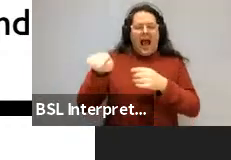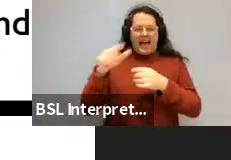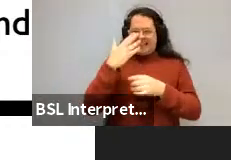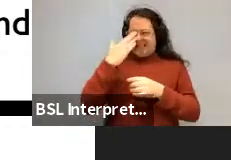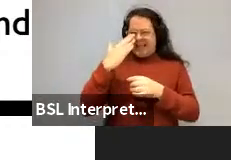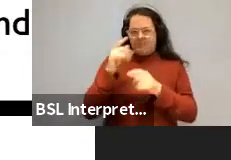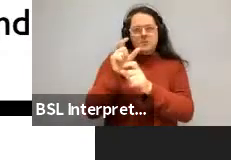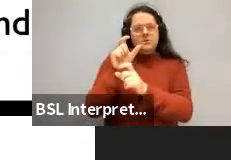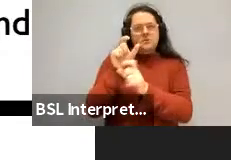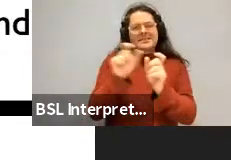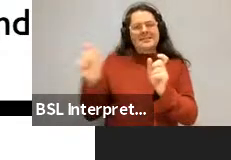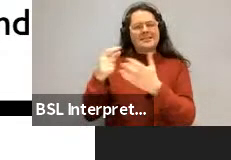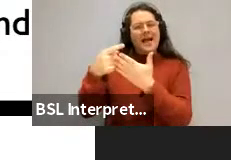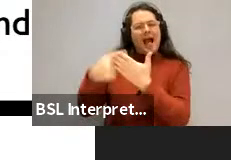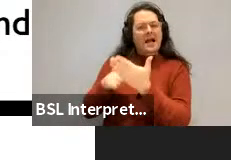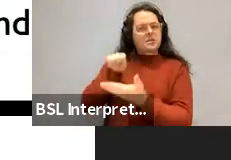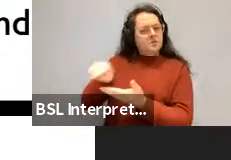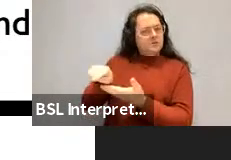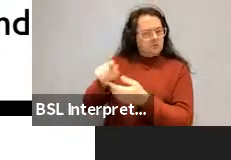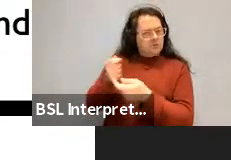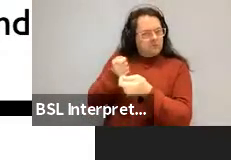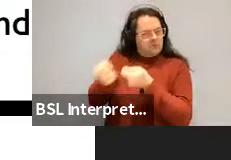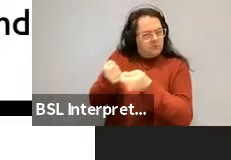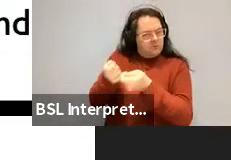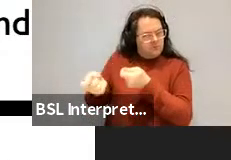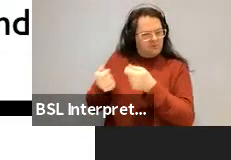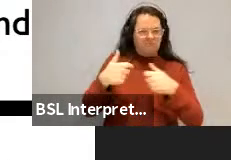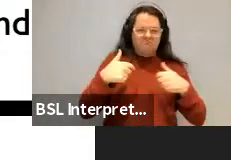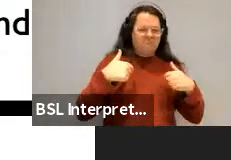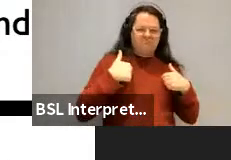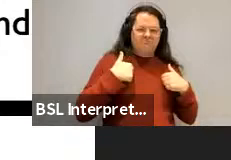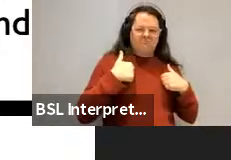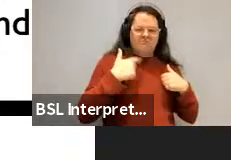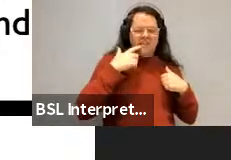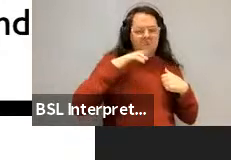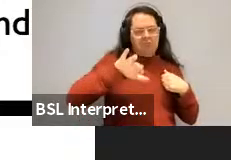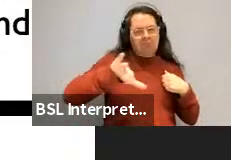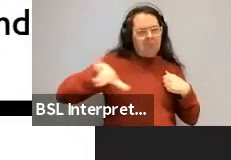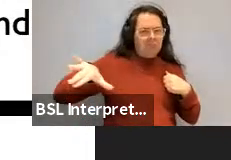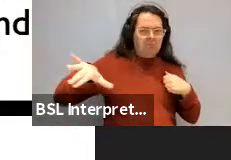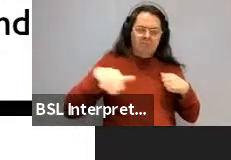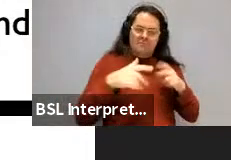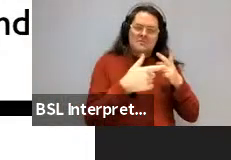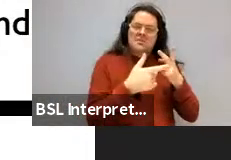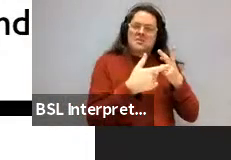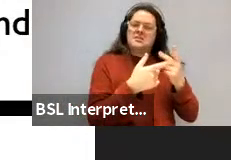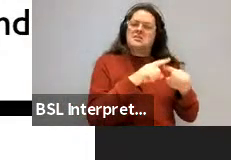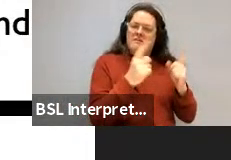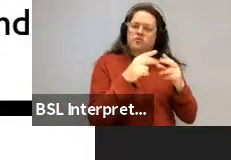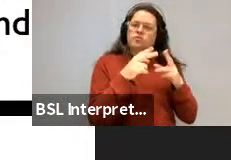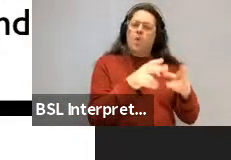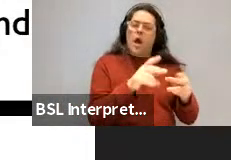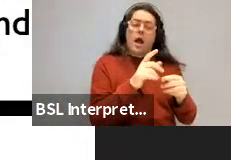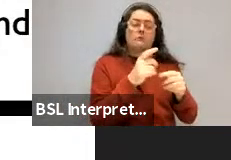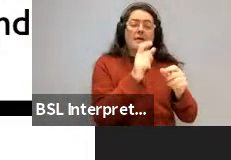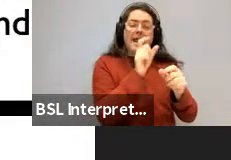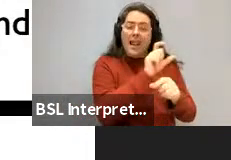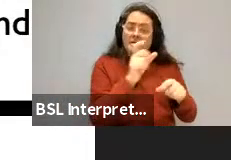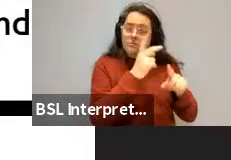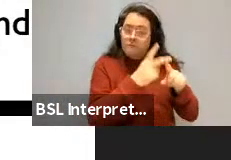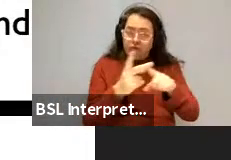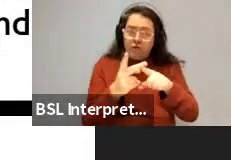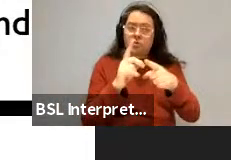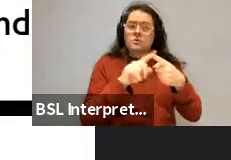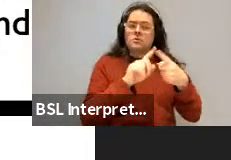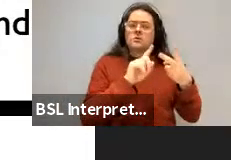one, but I'm going to conjecture that all islands are actually explained by their factors, lexical frequency and plausibility and congruity interference and so on. And,